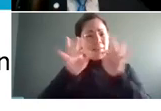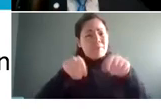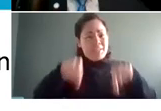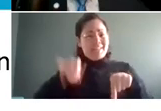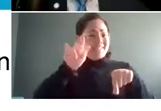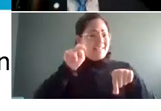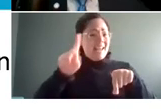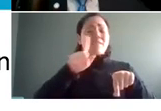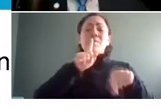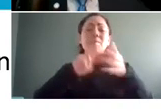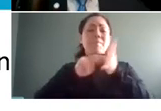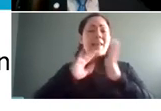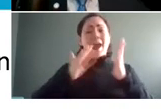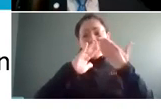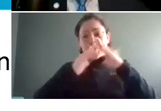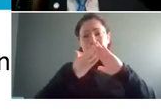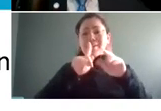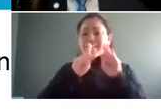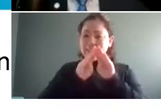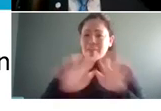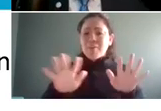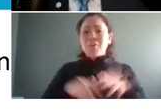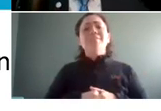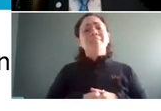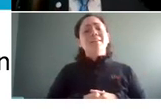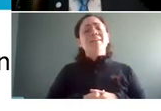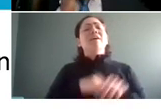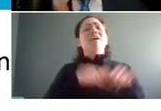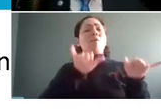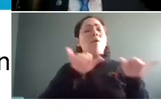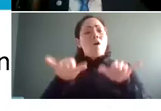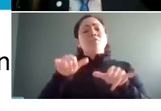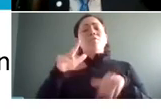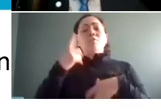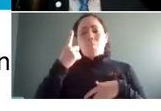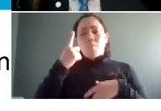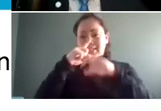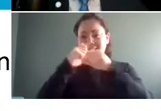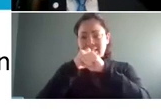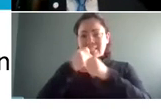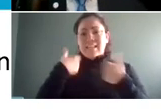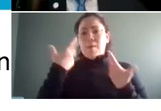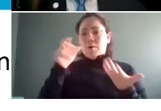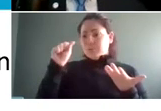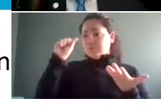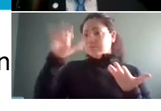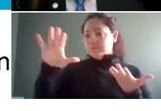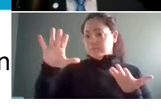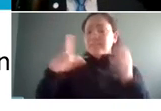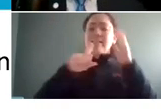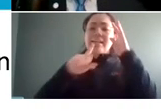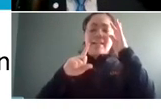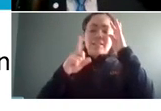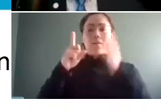is pretty diverse here in central indiana uh we also one statistic that i like to throw out there regularly is that